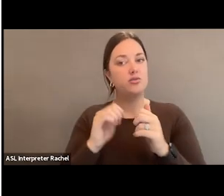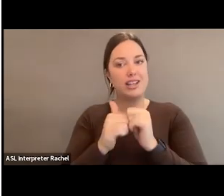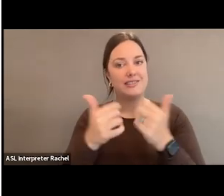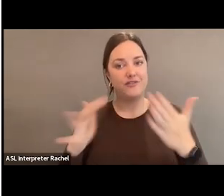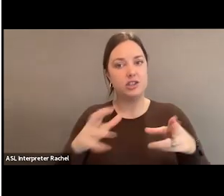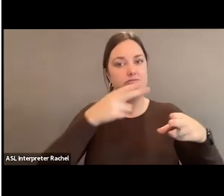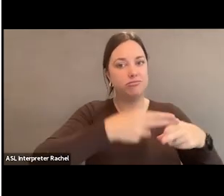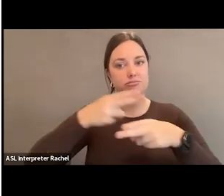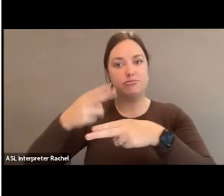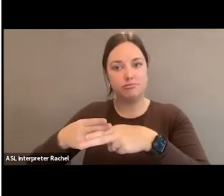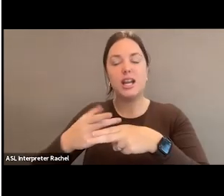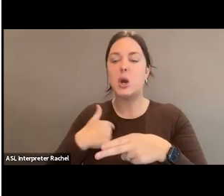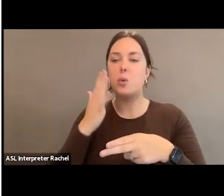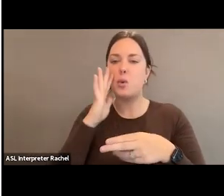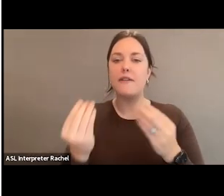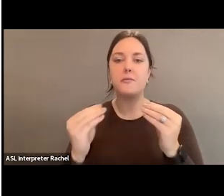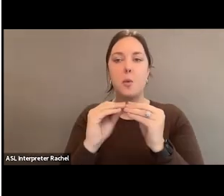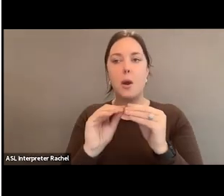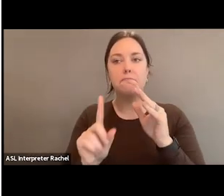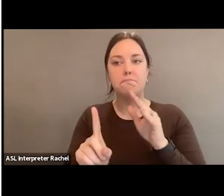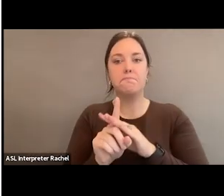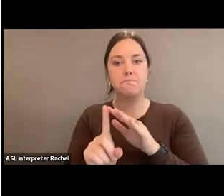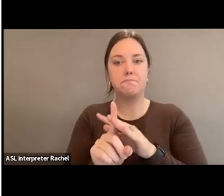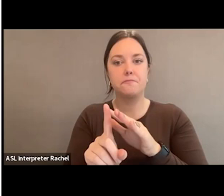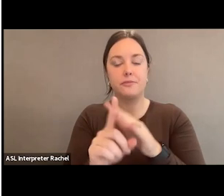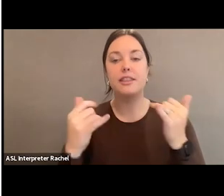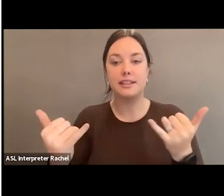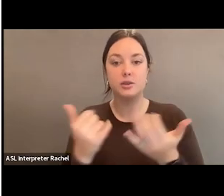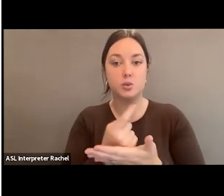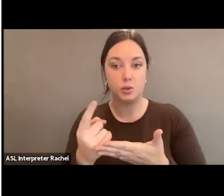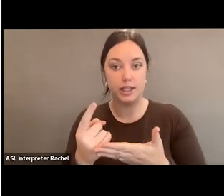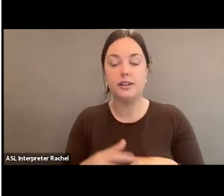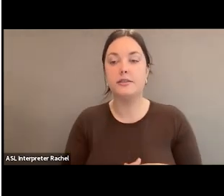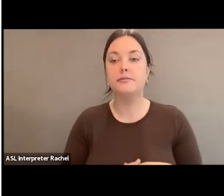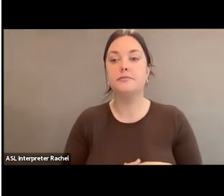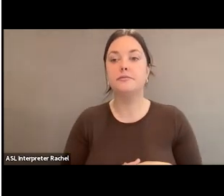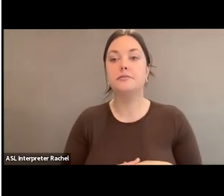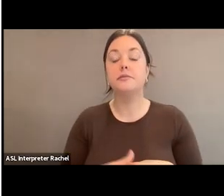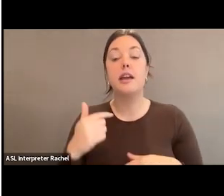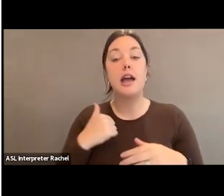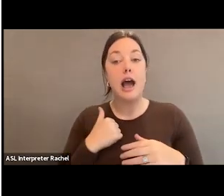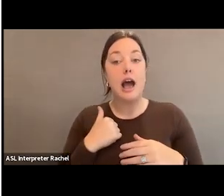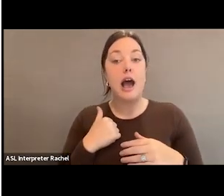will come up over the course of this week, I would suspect.